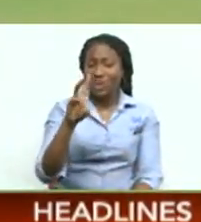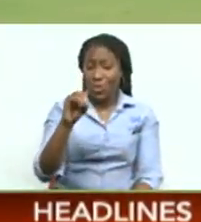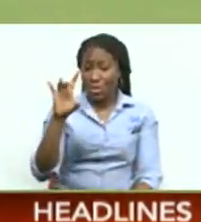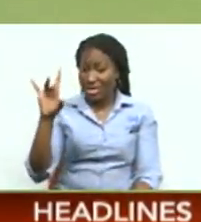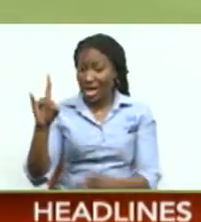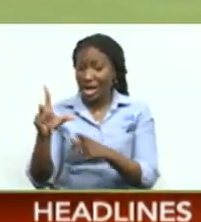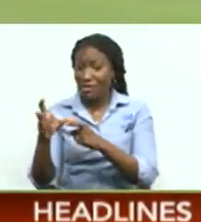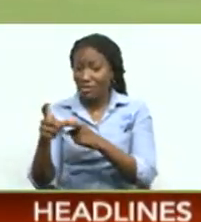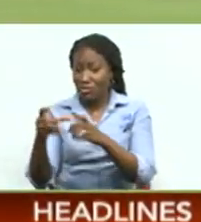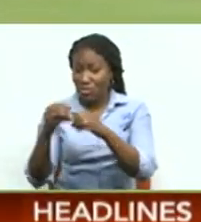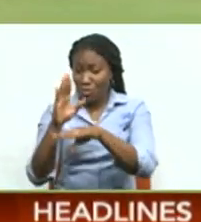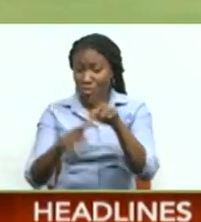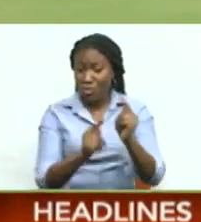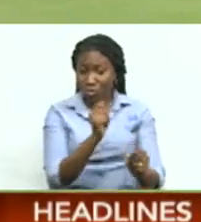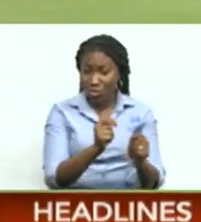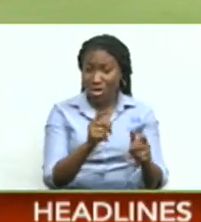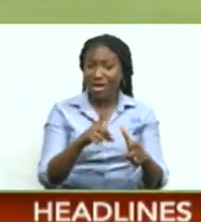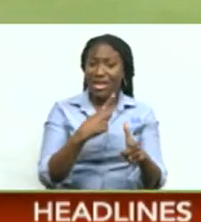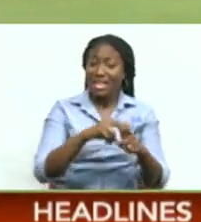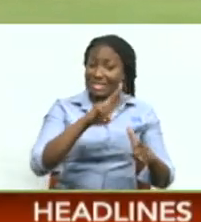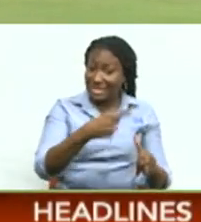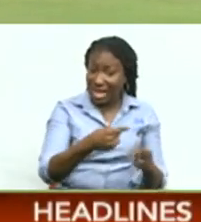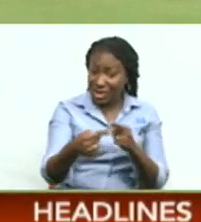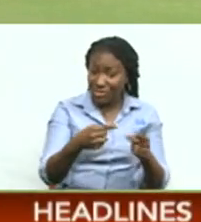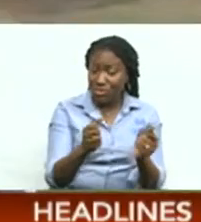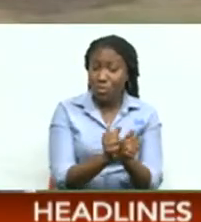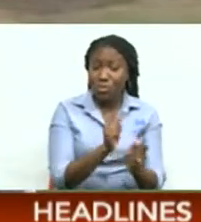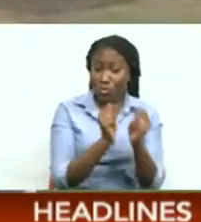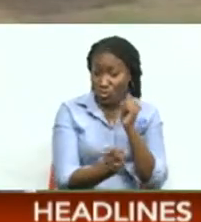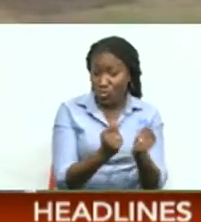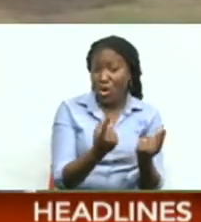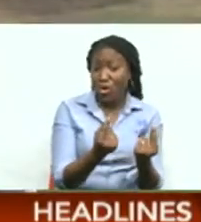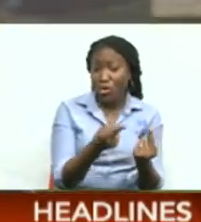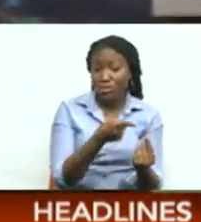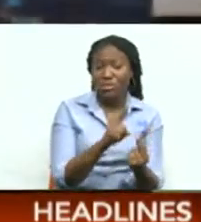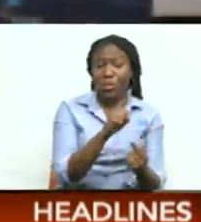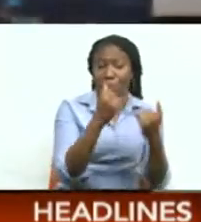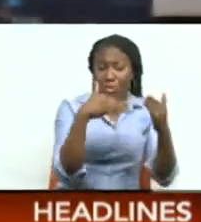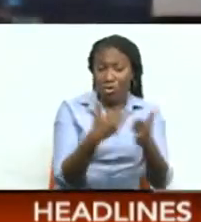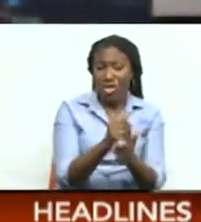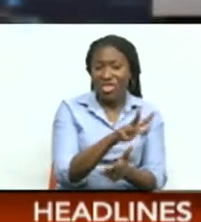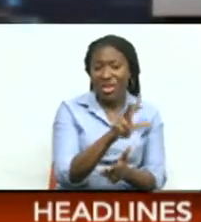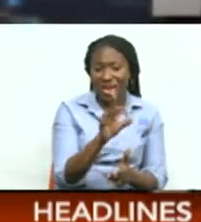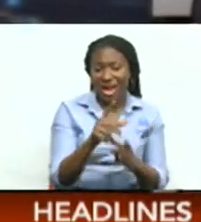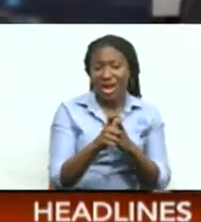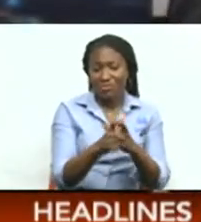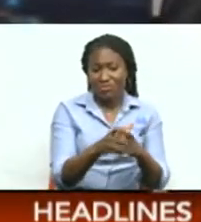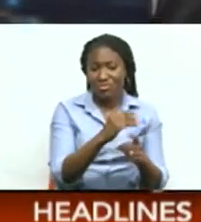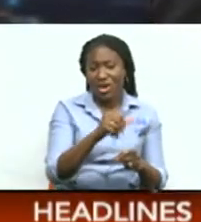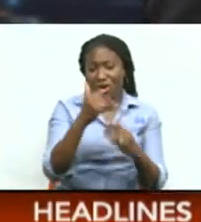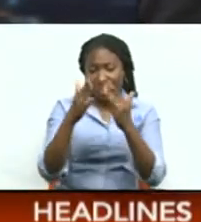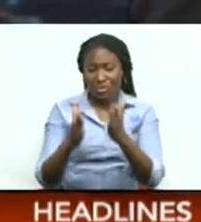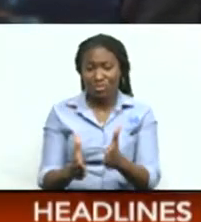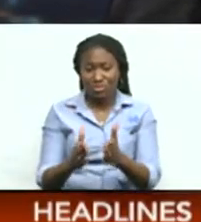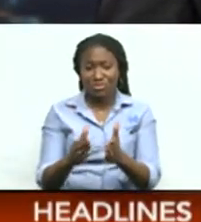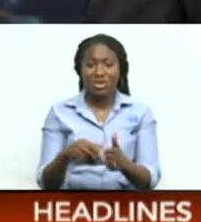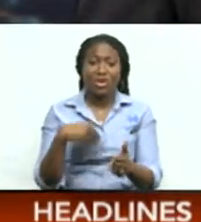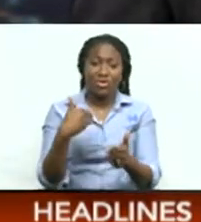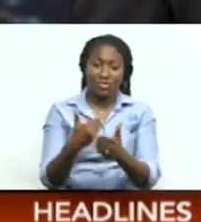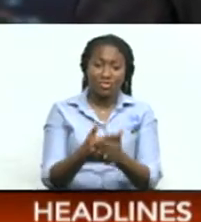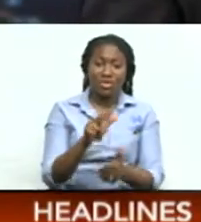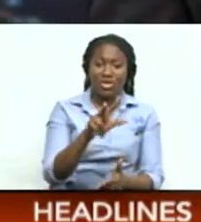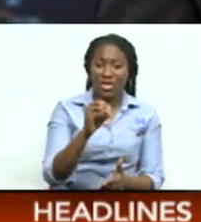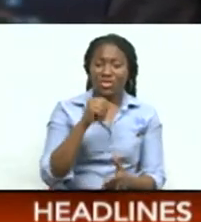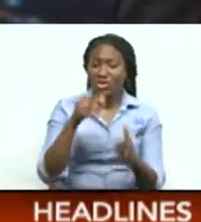TNT's second innings has so far been carried by Kion Otley Who made 39 at the top And Jangu who is unbeaten on